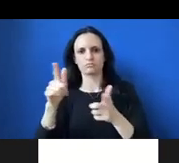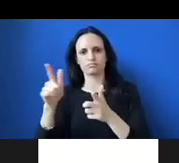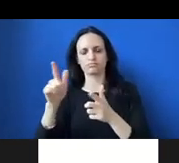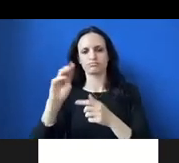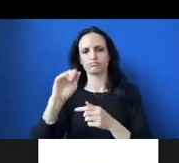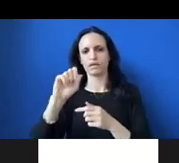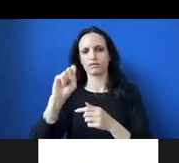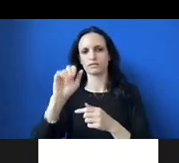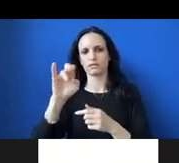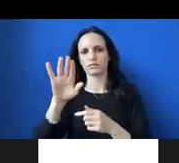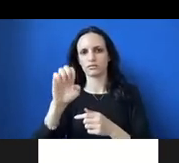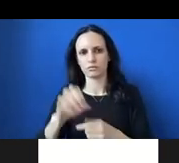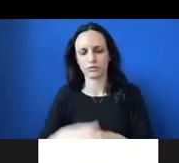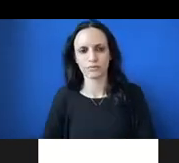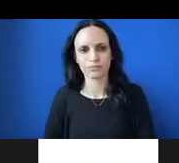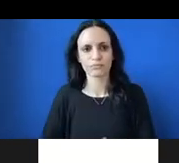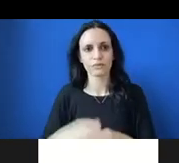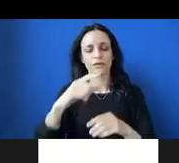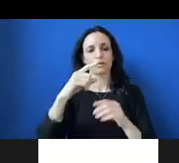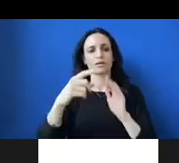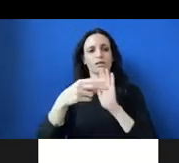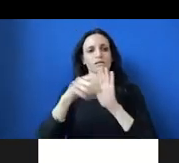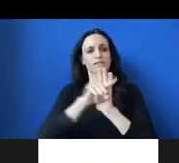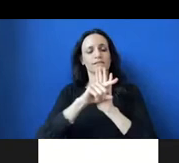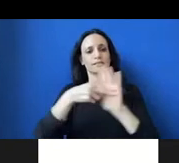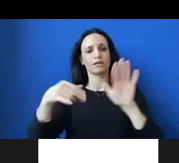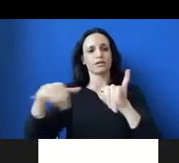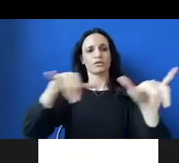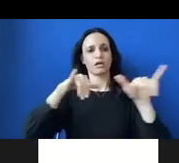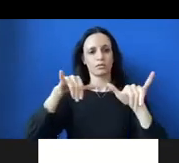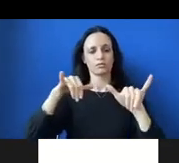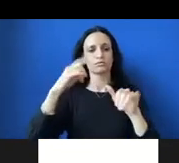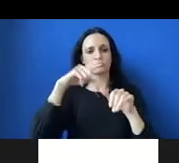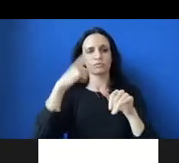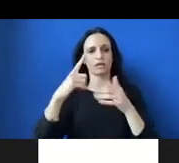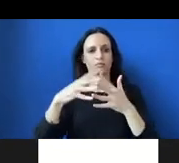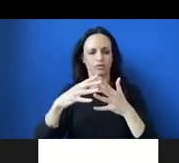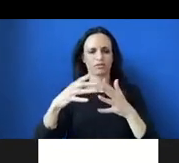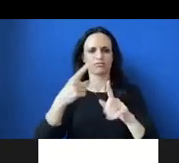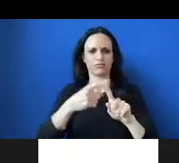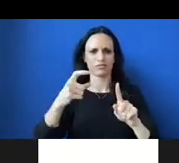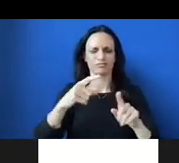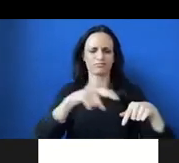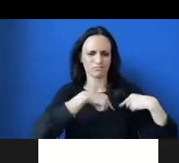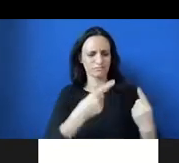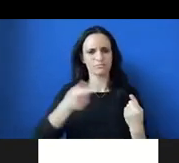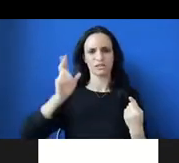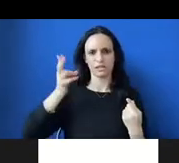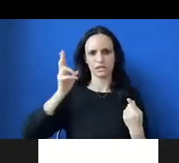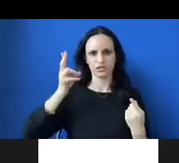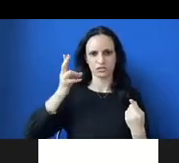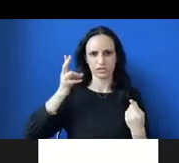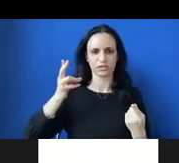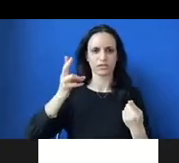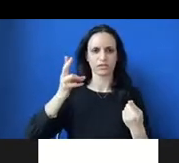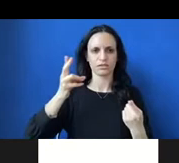The stereotypes and discrimination of black people root from the long lasting history of distorting American ideologies to prioritize white